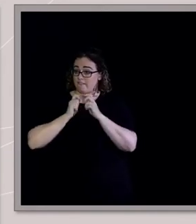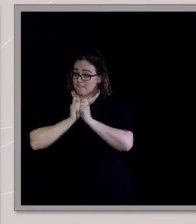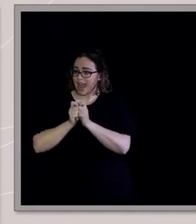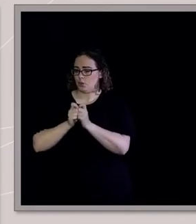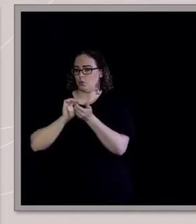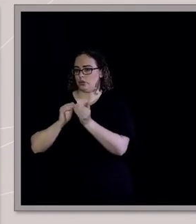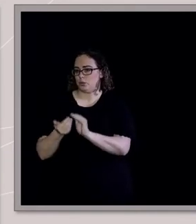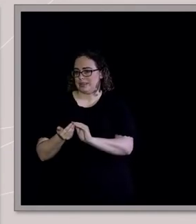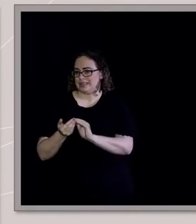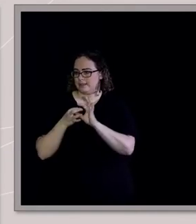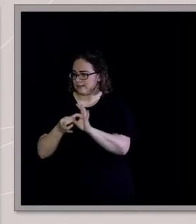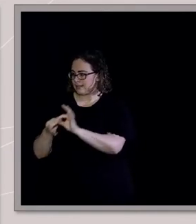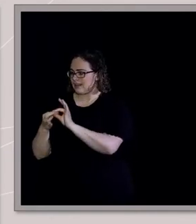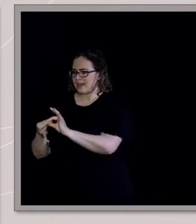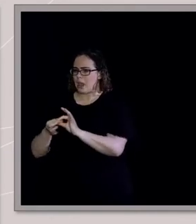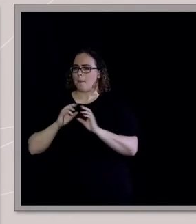hard to find in other places.